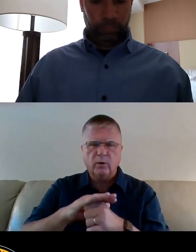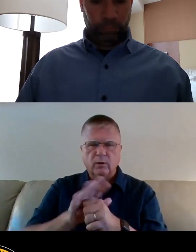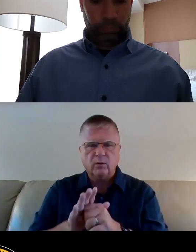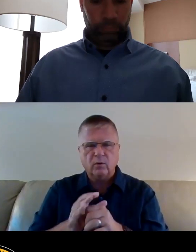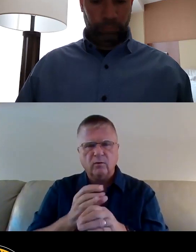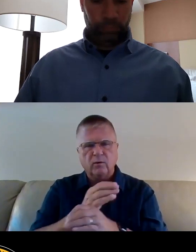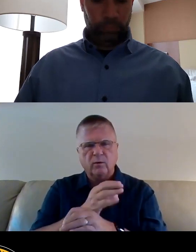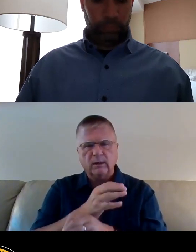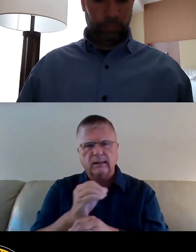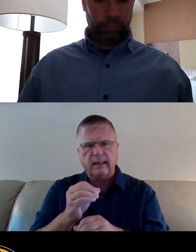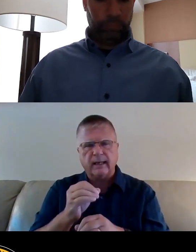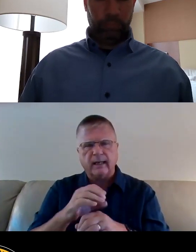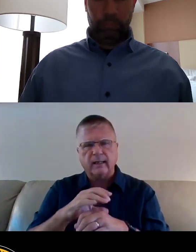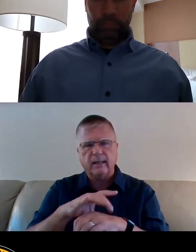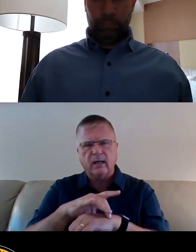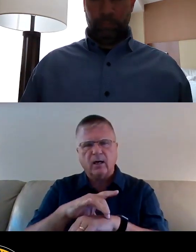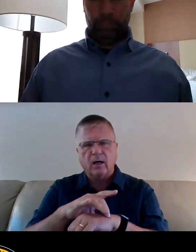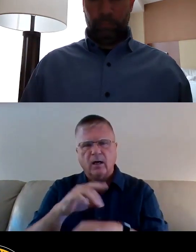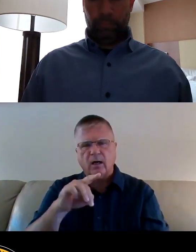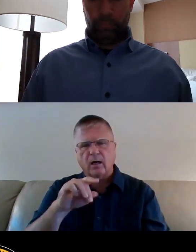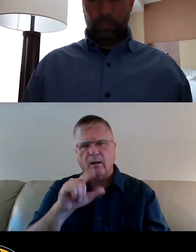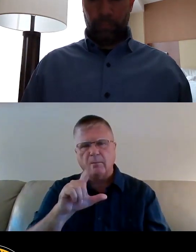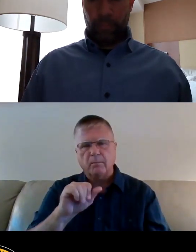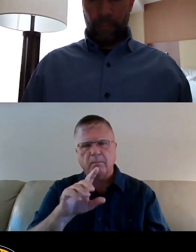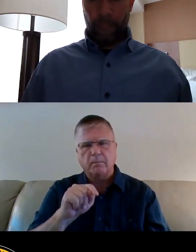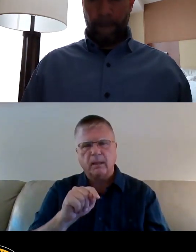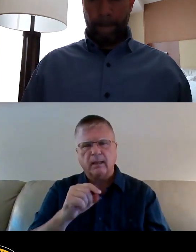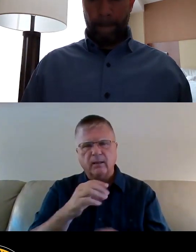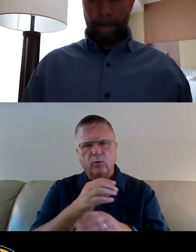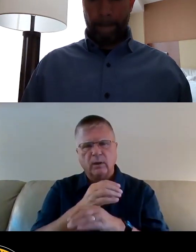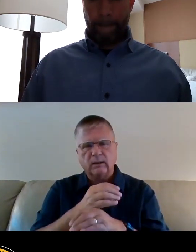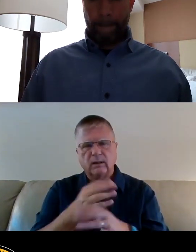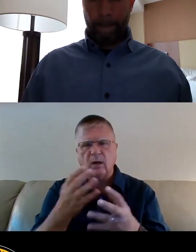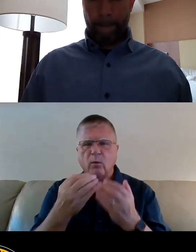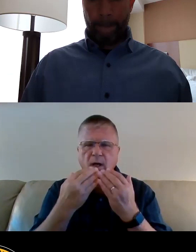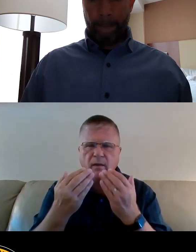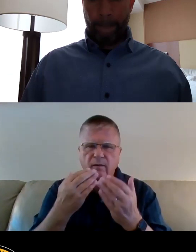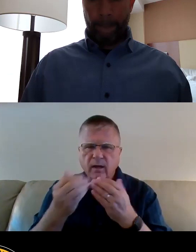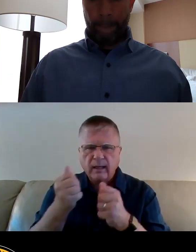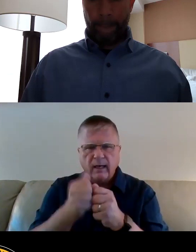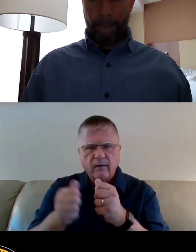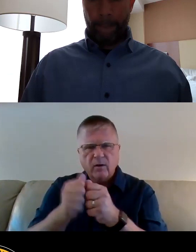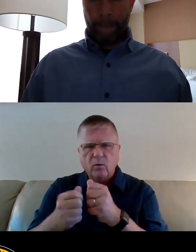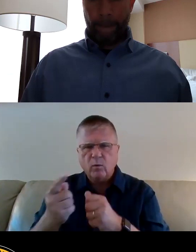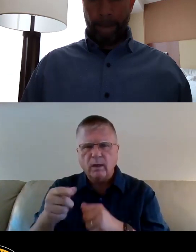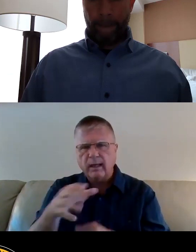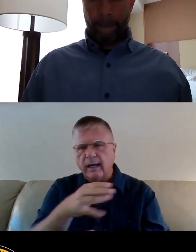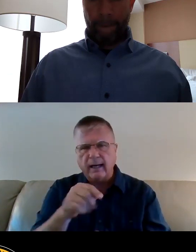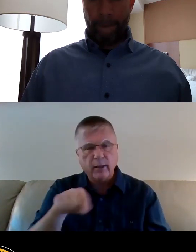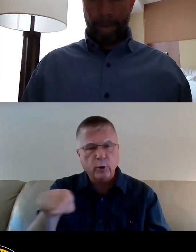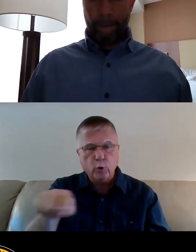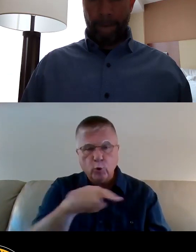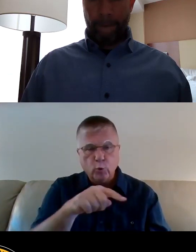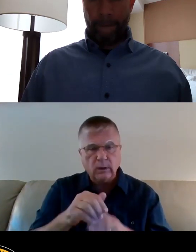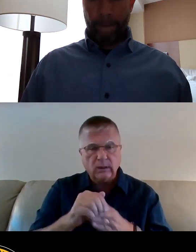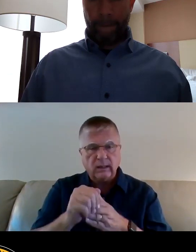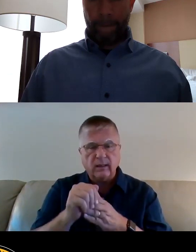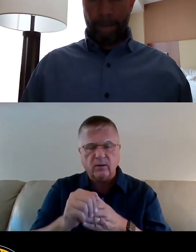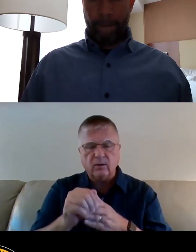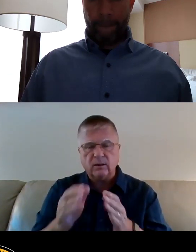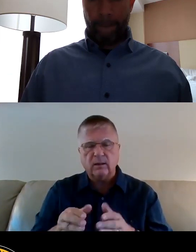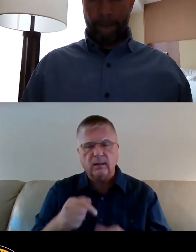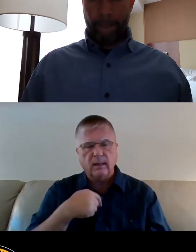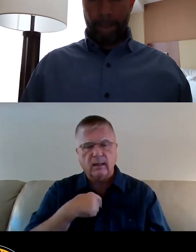crisis. And I want to thank every one of them and you as leaders. But I too, like so many of my